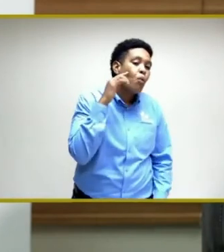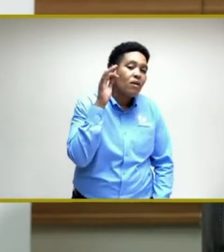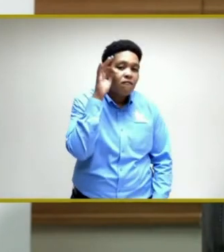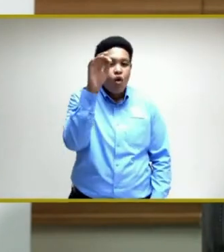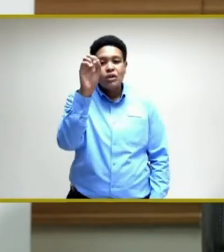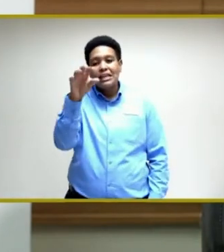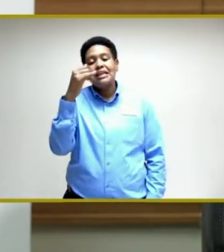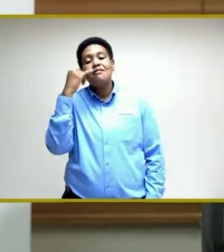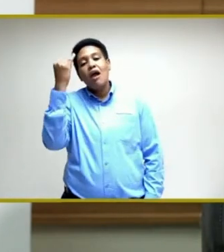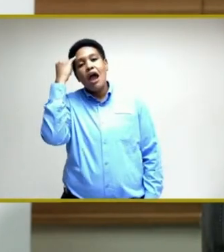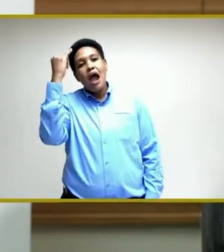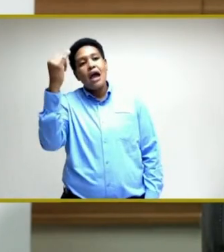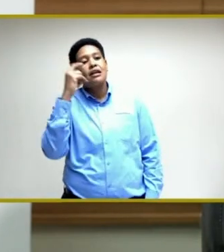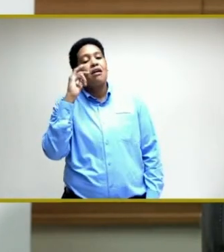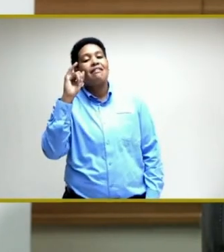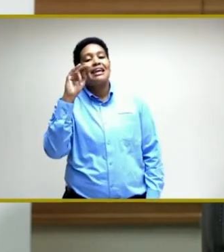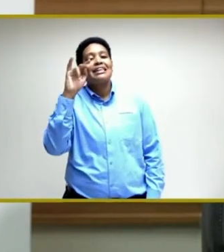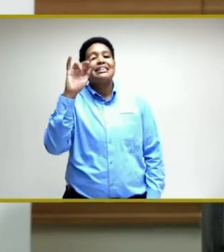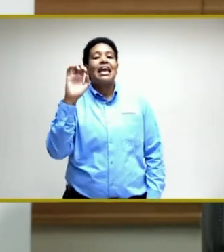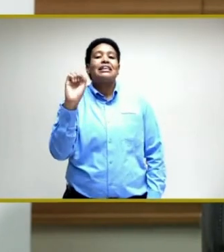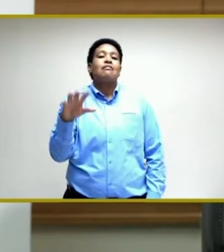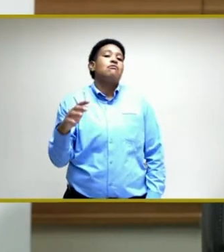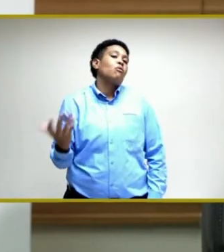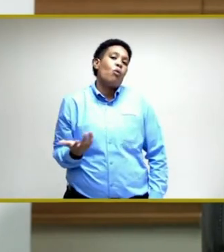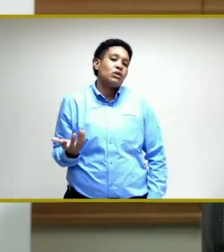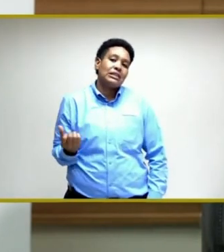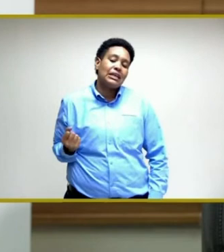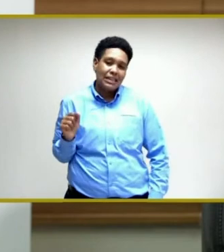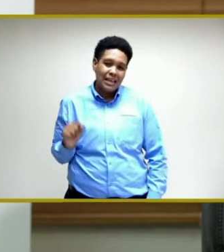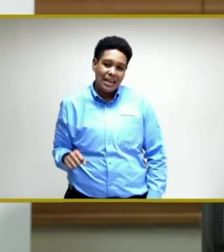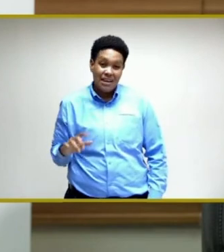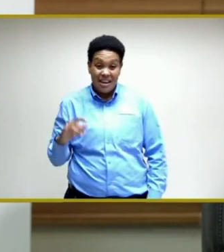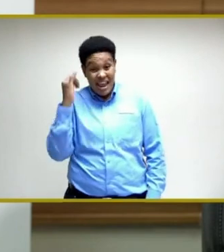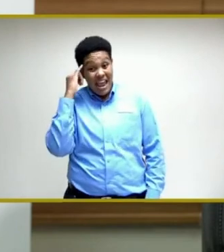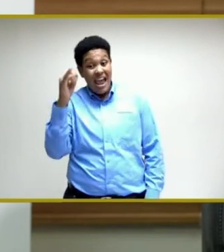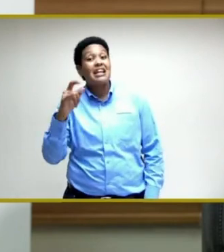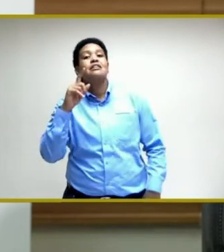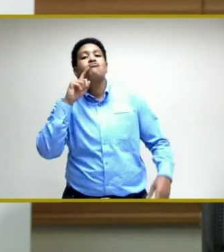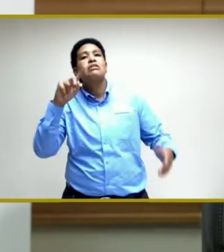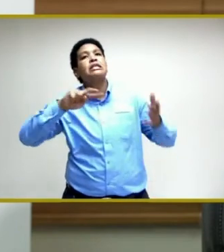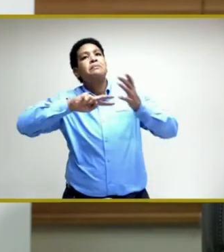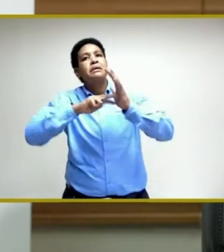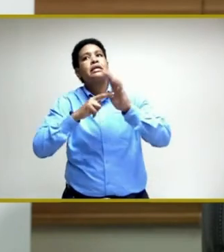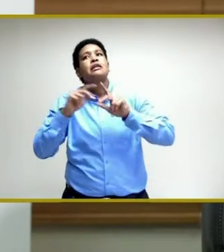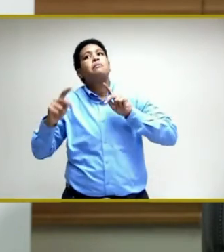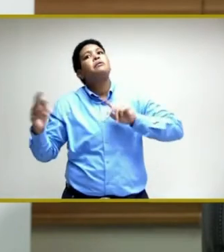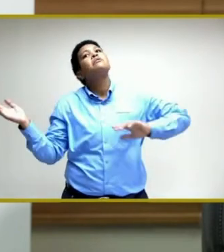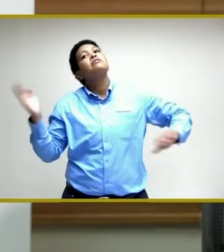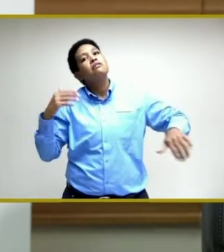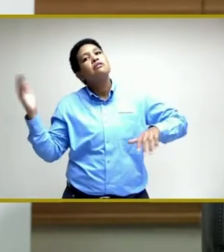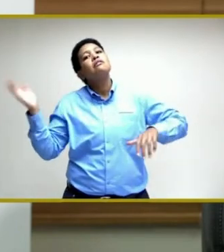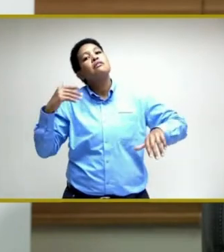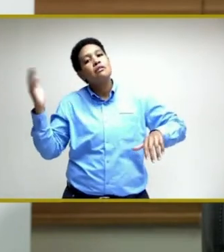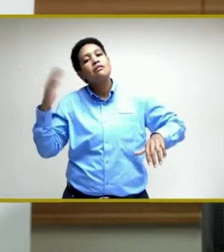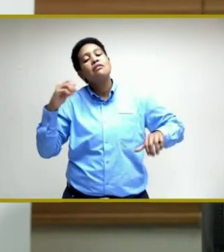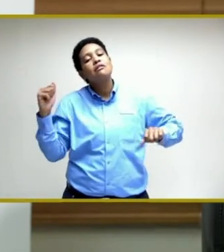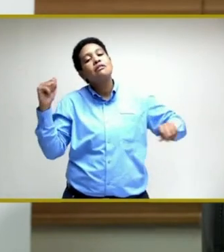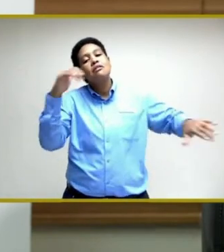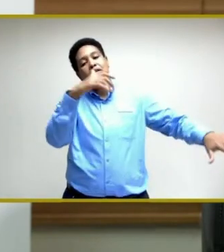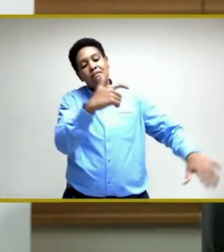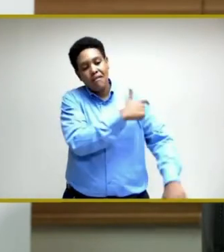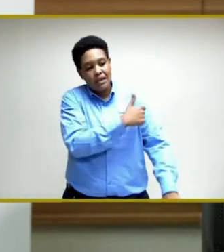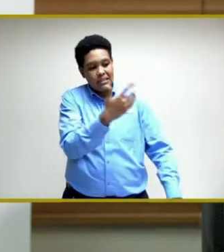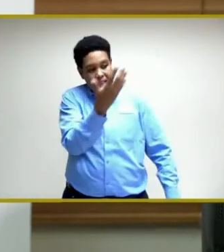you have an idea of incentivizing, as long as that idea ultimately means getting more persons out to get the vaccination.